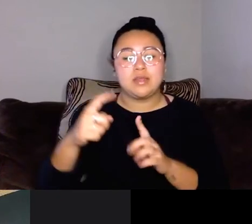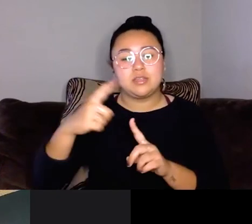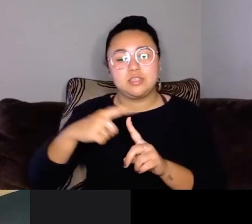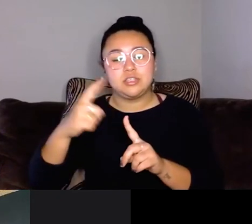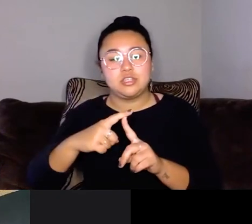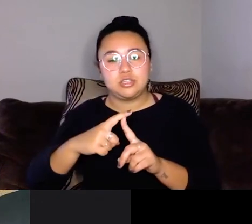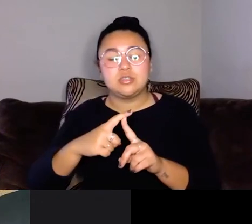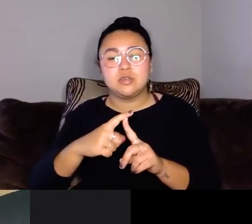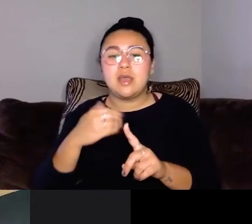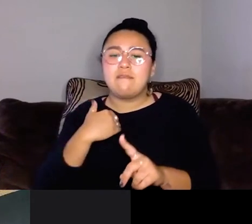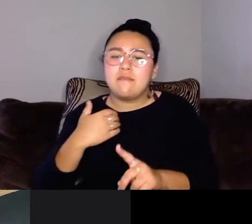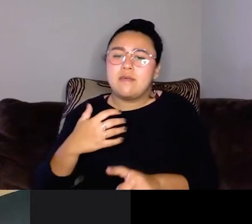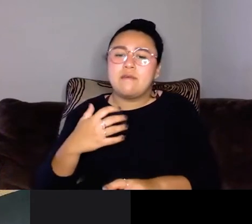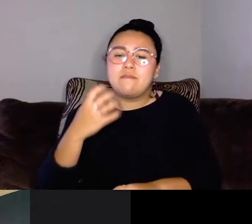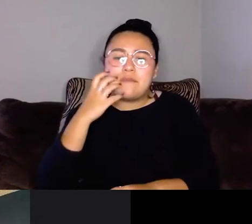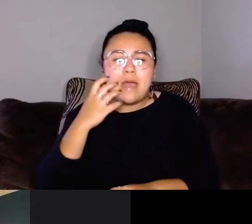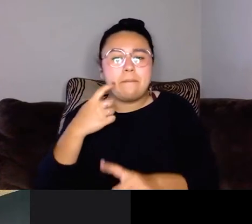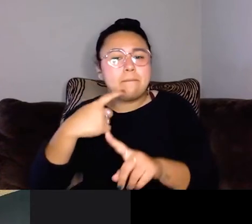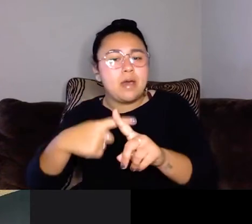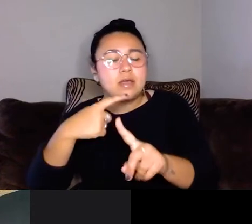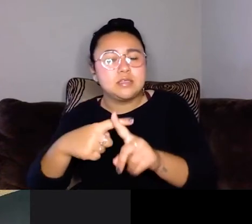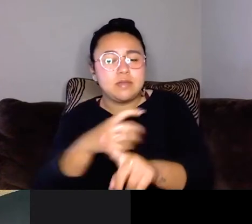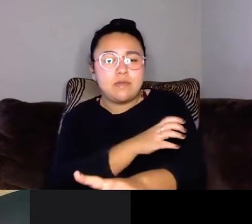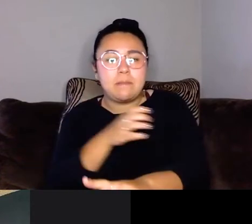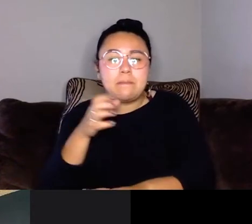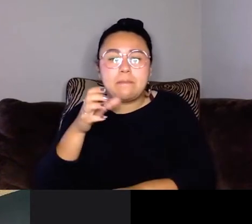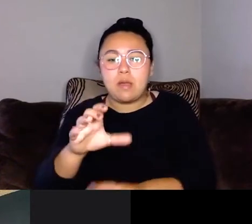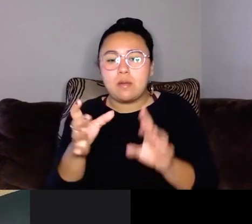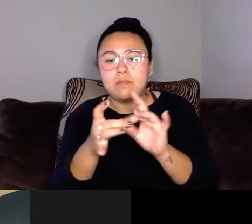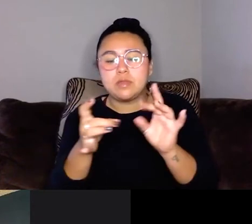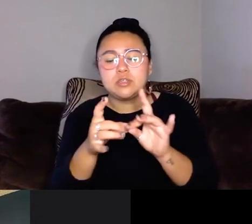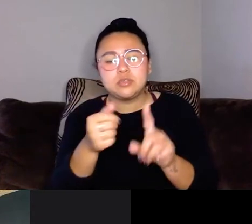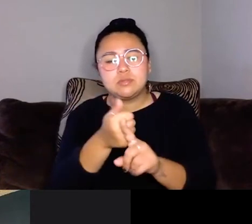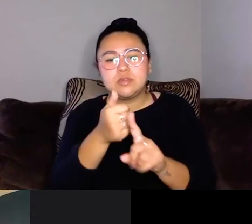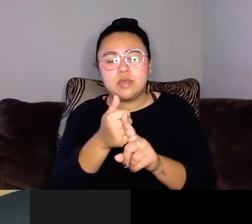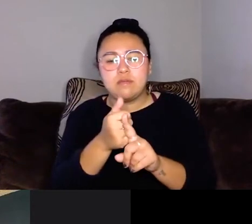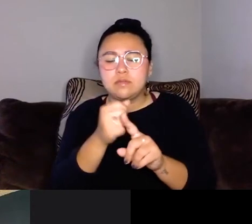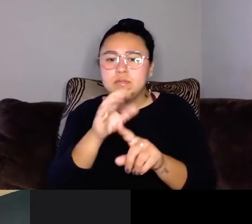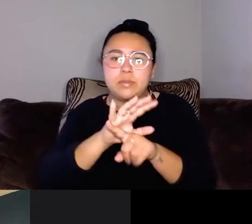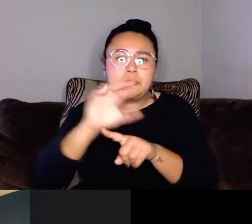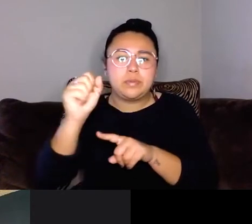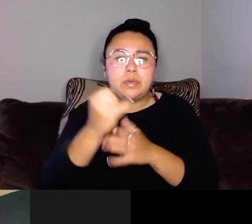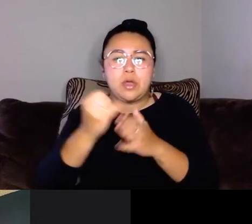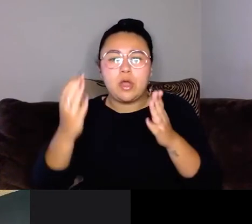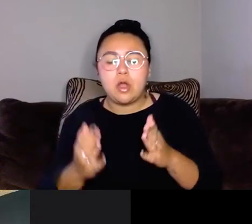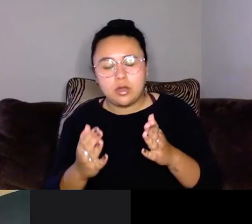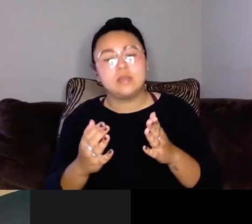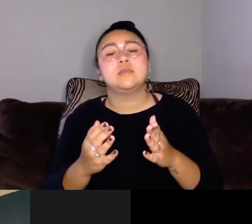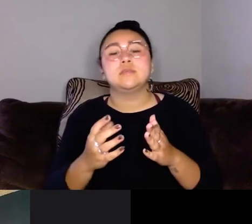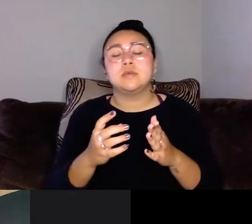empowerment messages. In addition to being a renowned artist and graphic designer, Toni is also an autism mama,